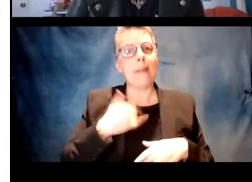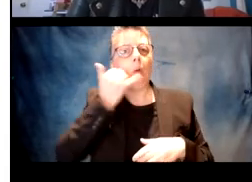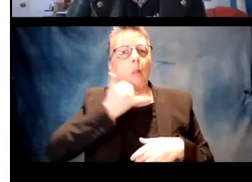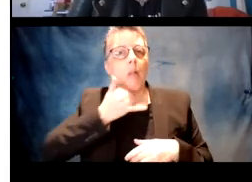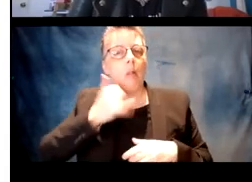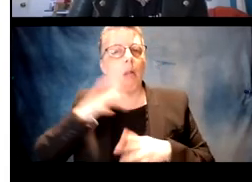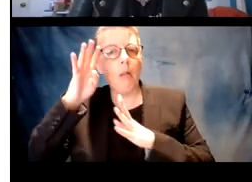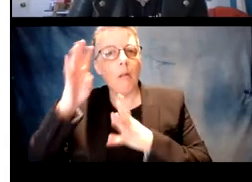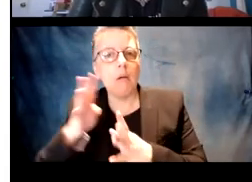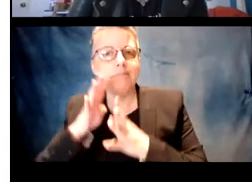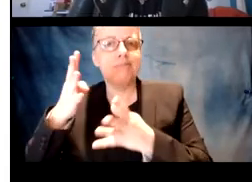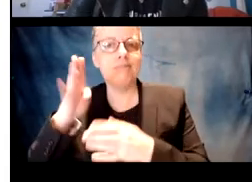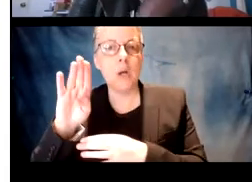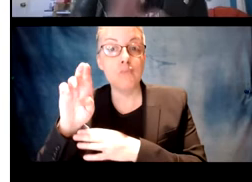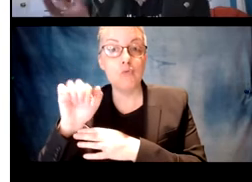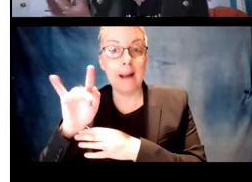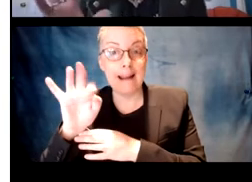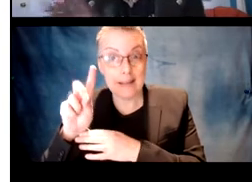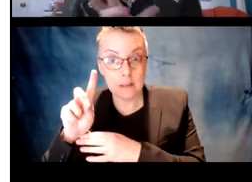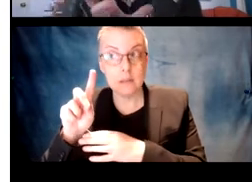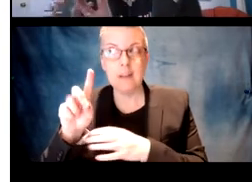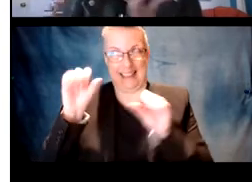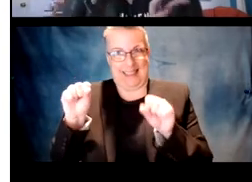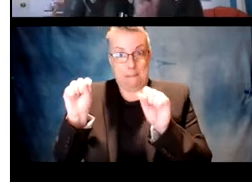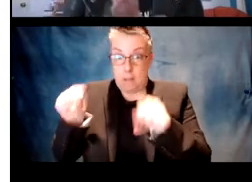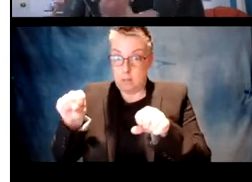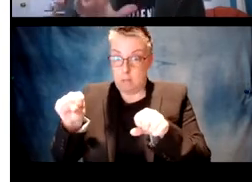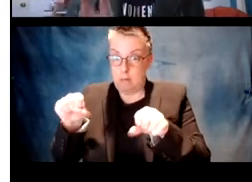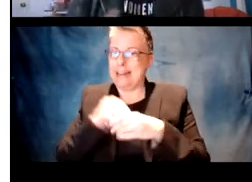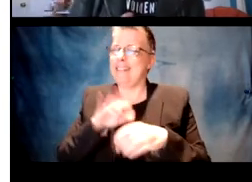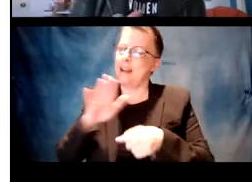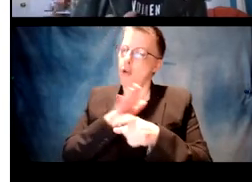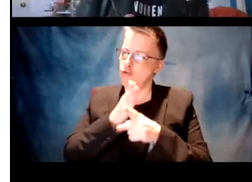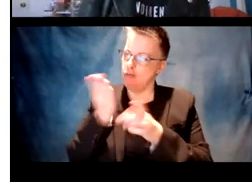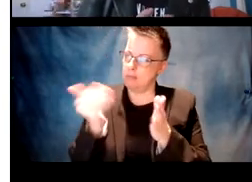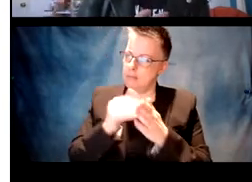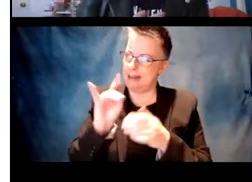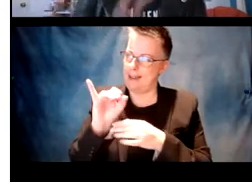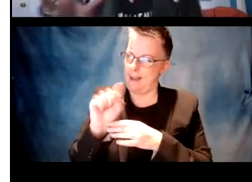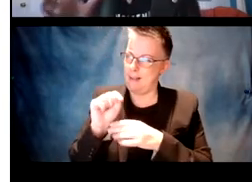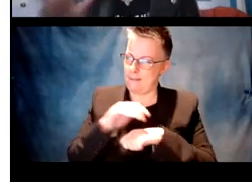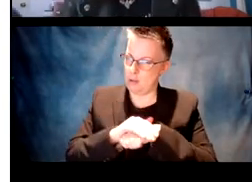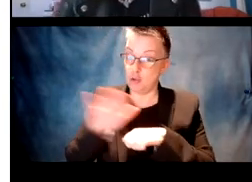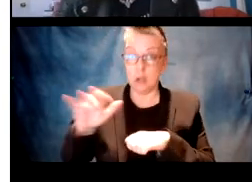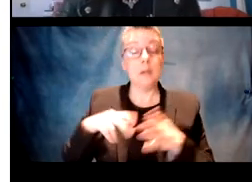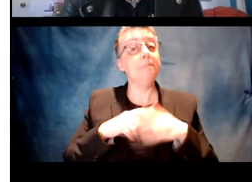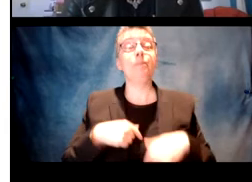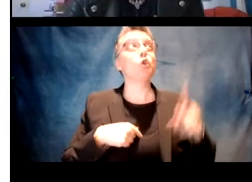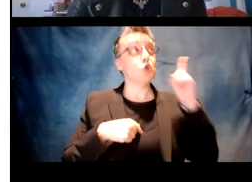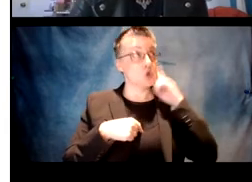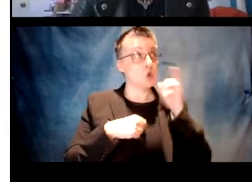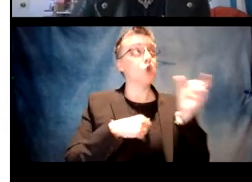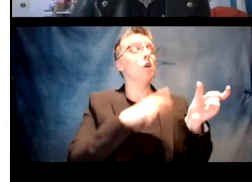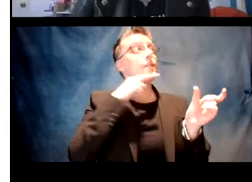grammar. They will incorrectly then represent forms like raked as possible in their dialect of